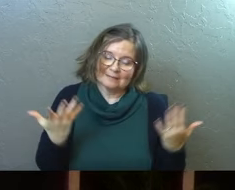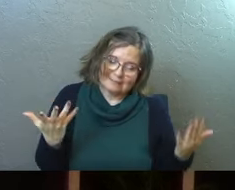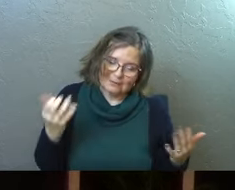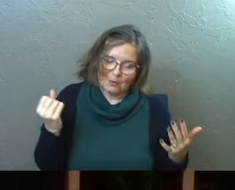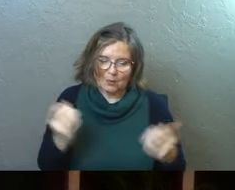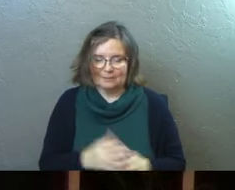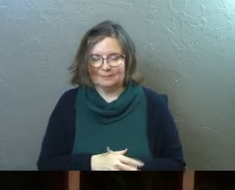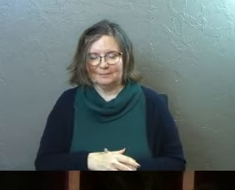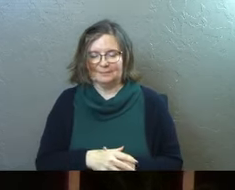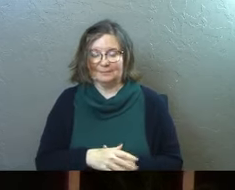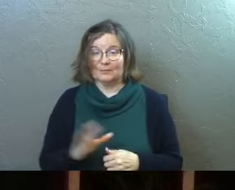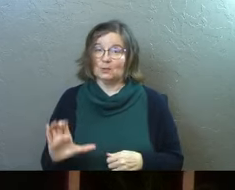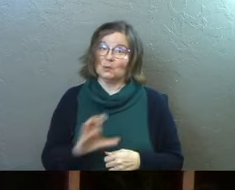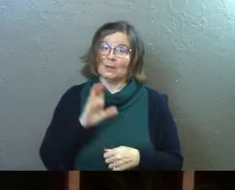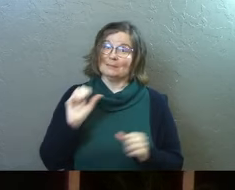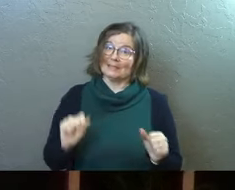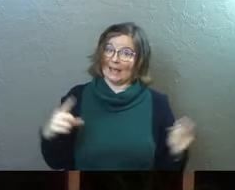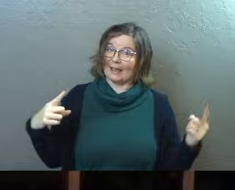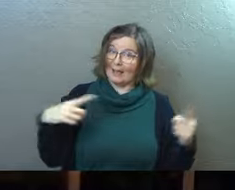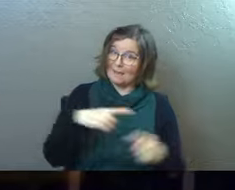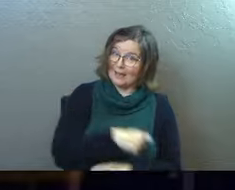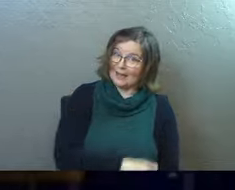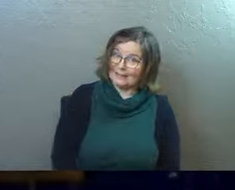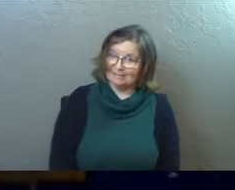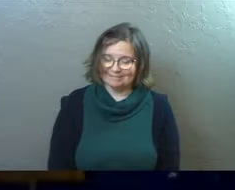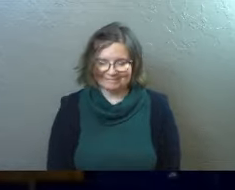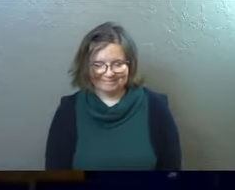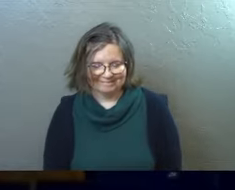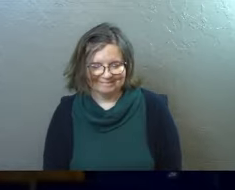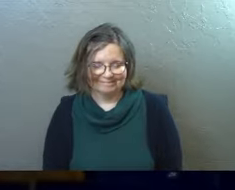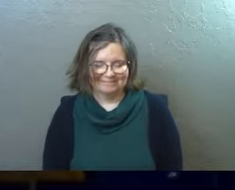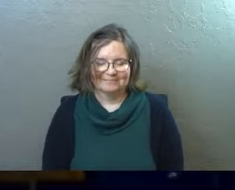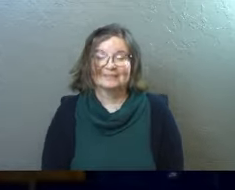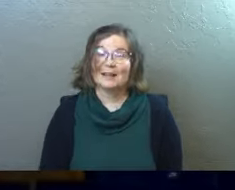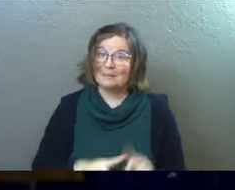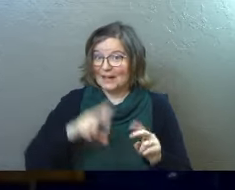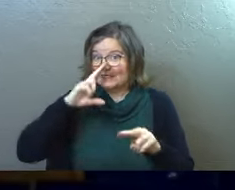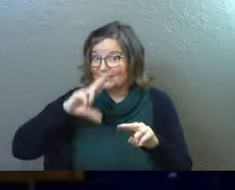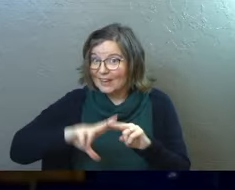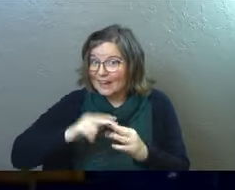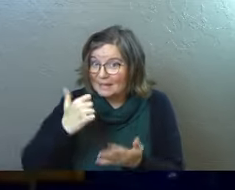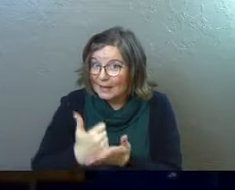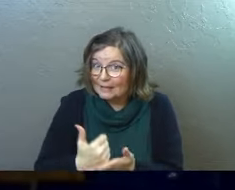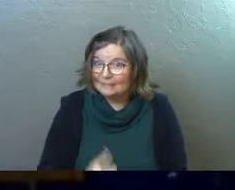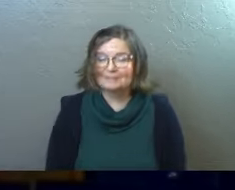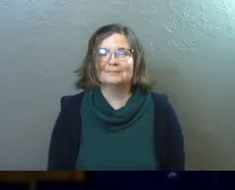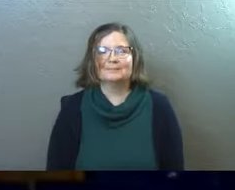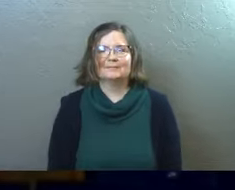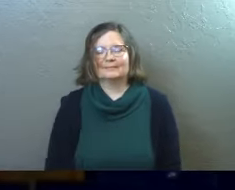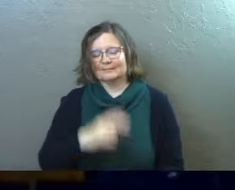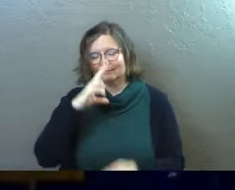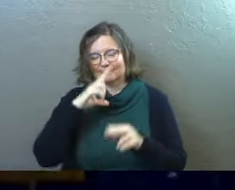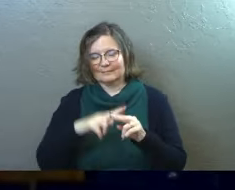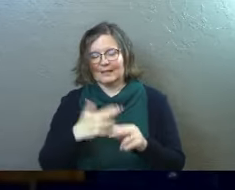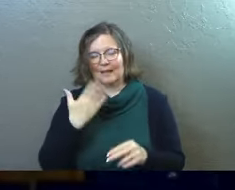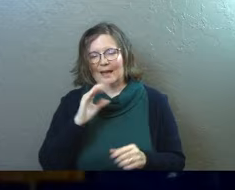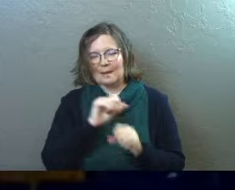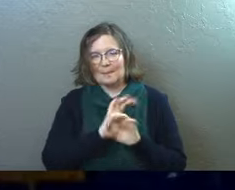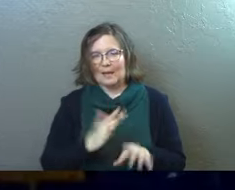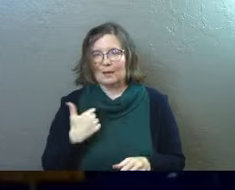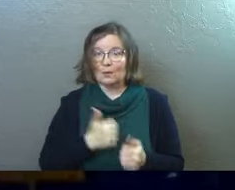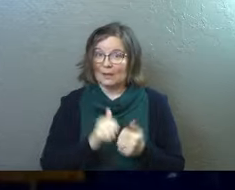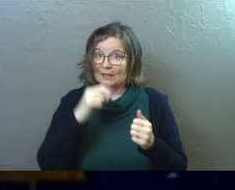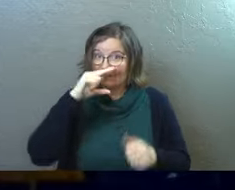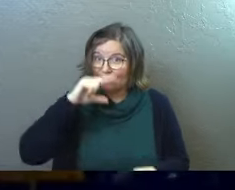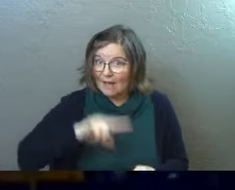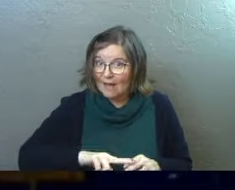So Christmas can get complicated, but it's fun. Amen. It's fun. And God blesses us